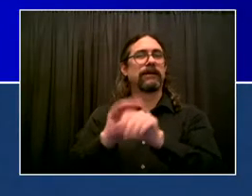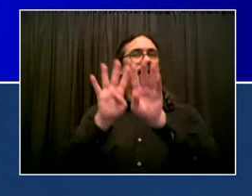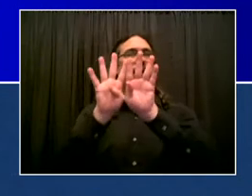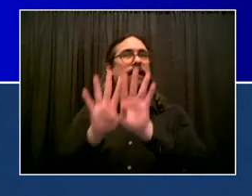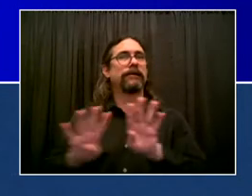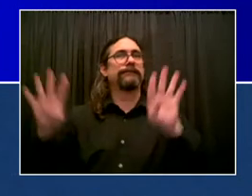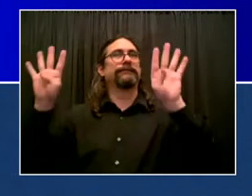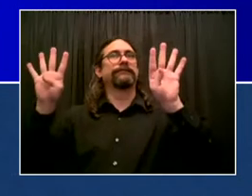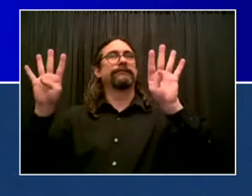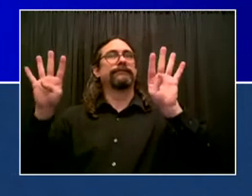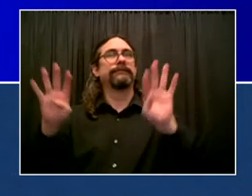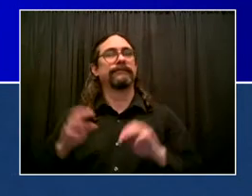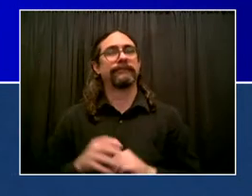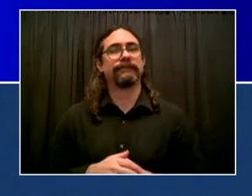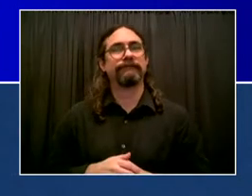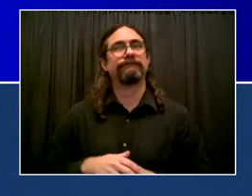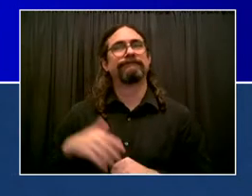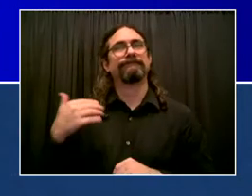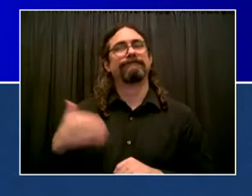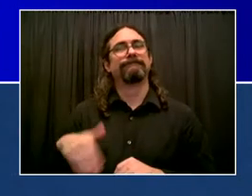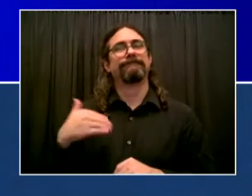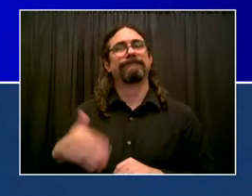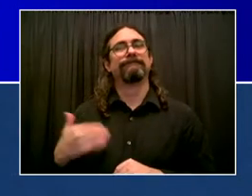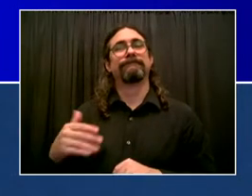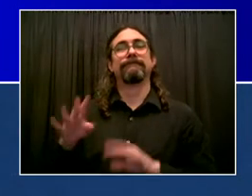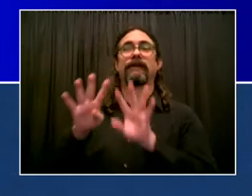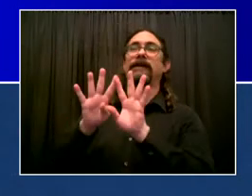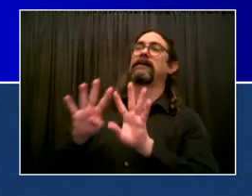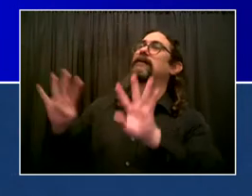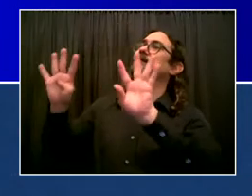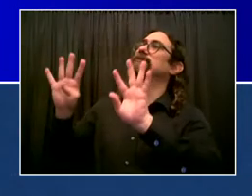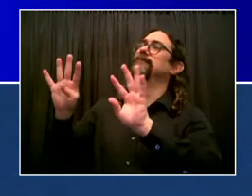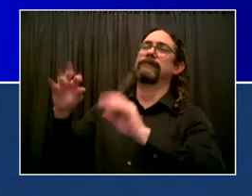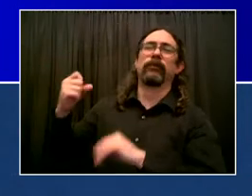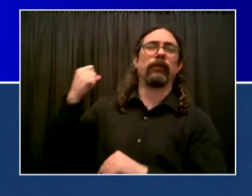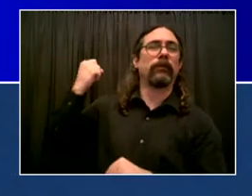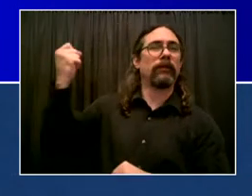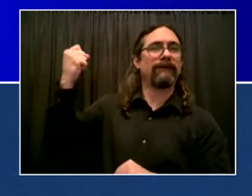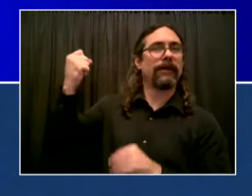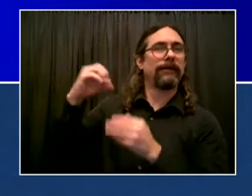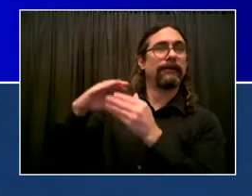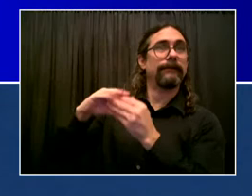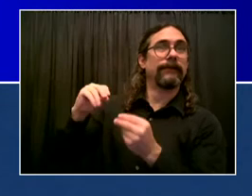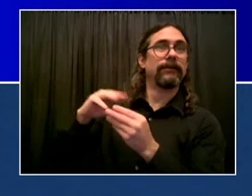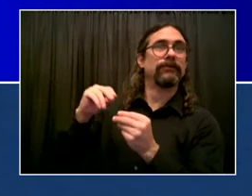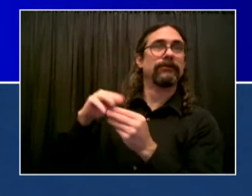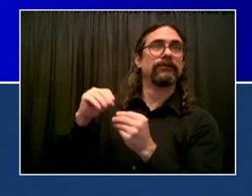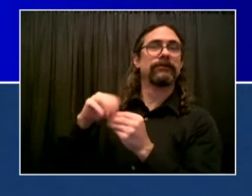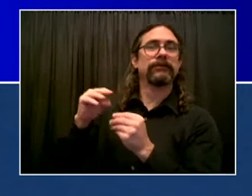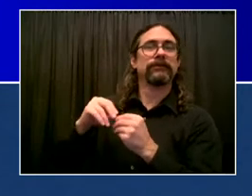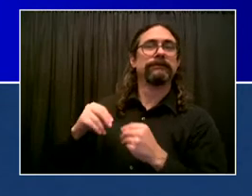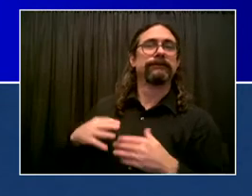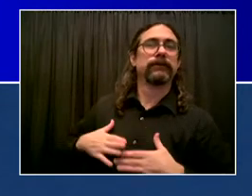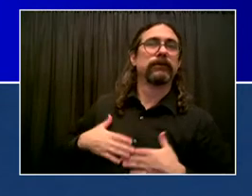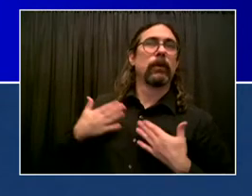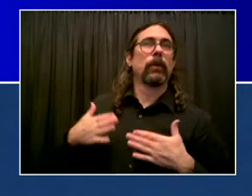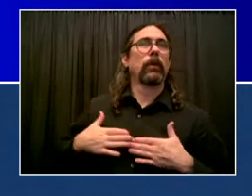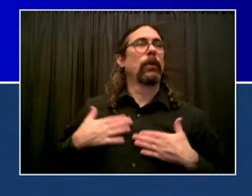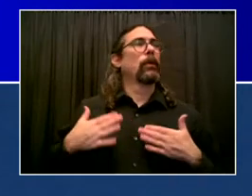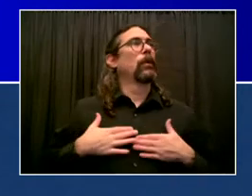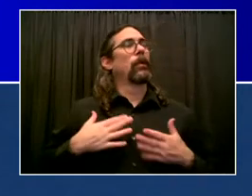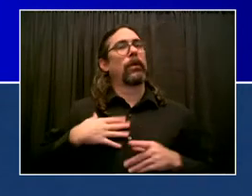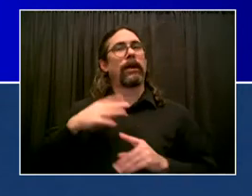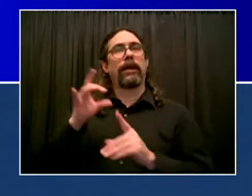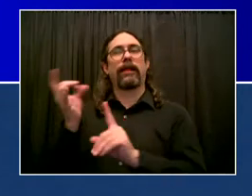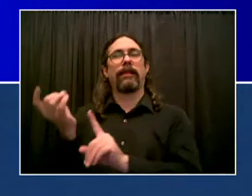we need at this point. with everything we've been through, light and joy and hope, overcoming the challenges,